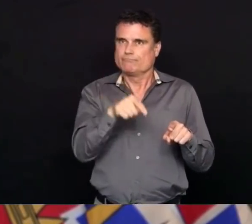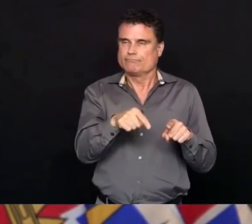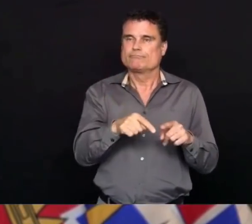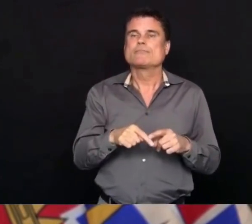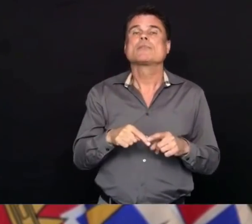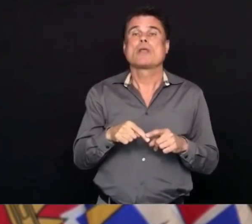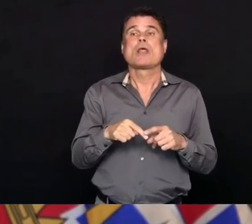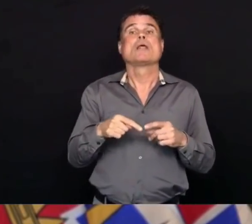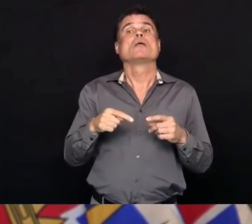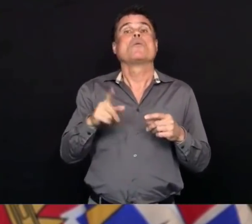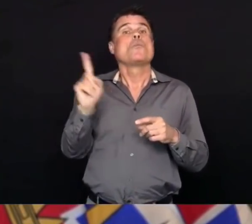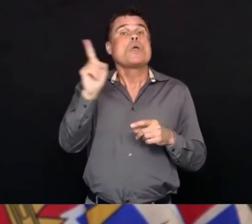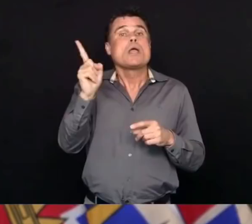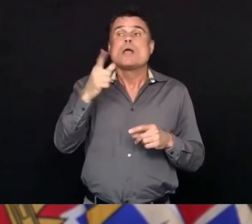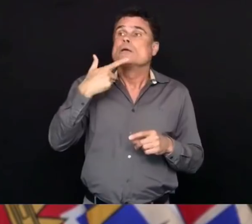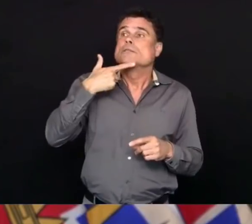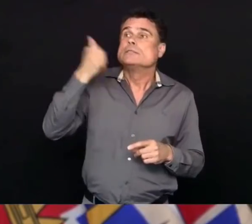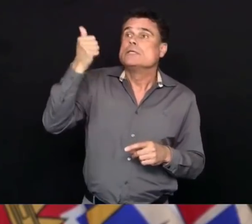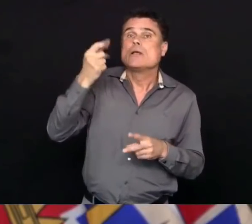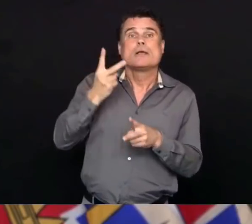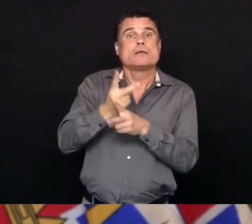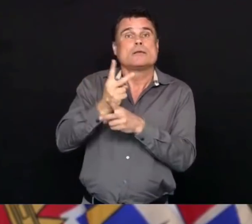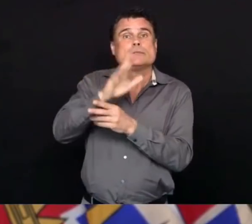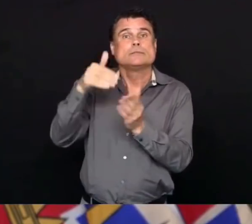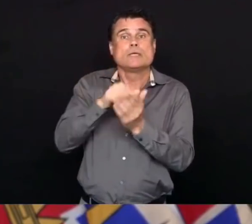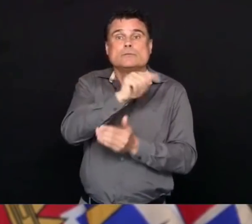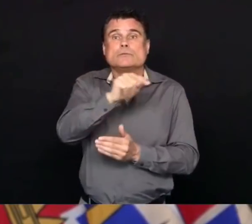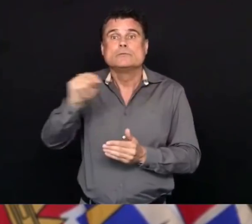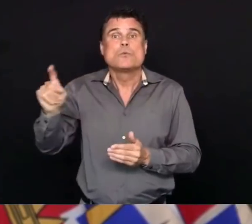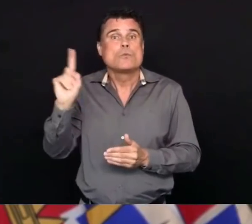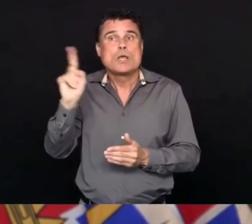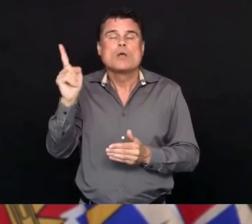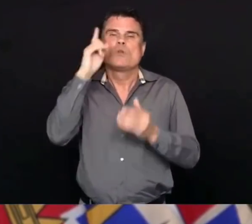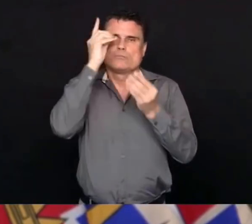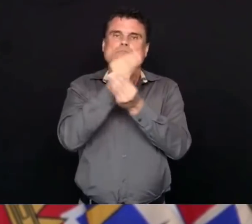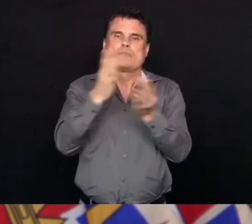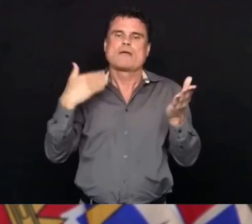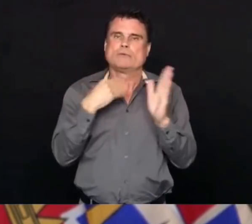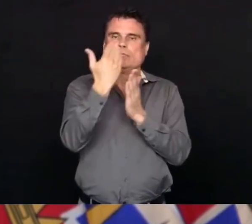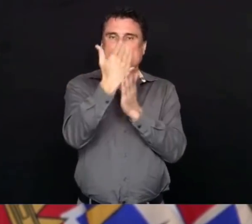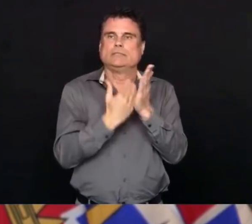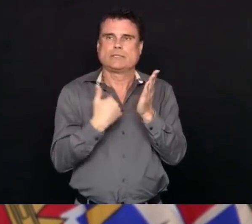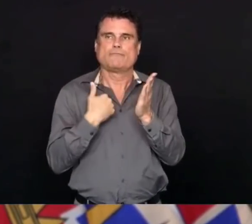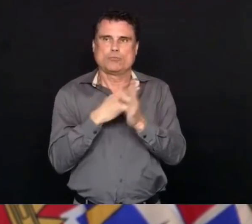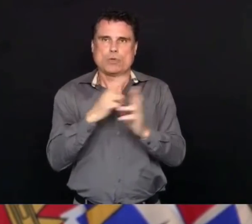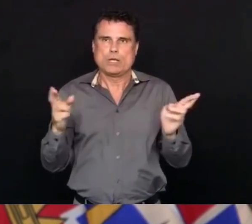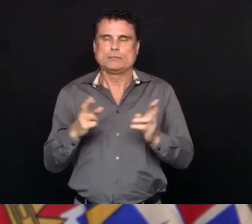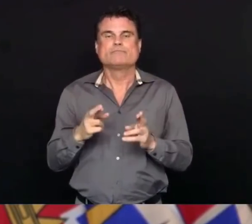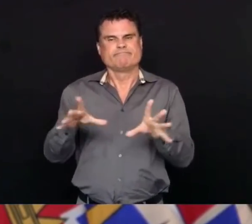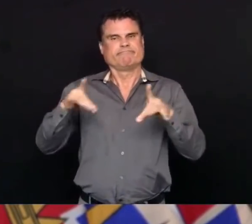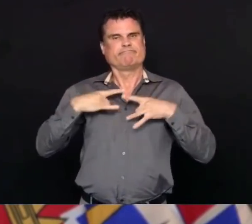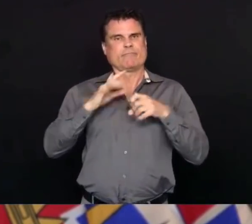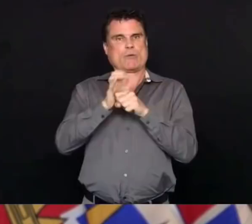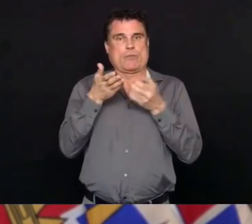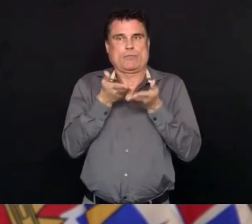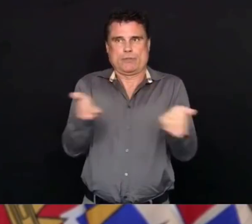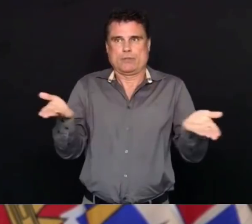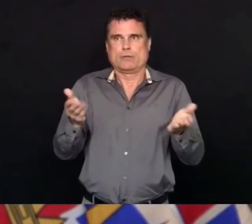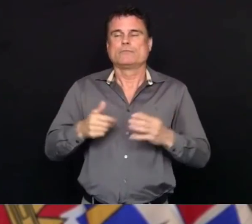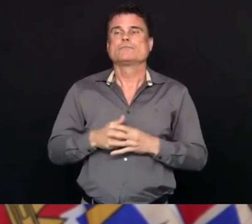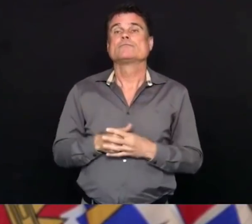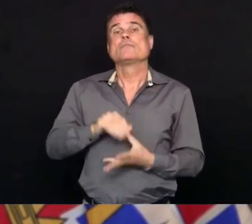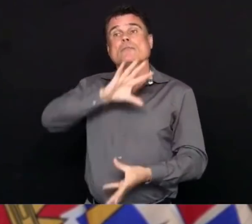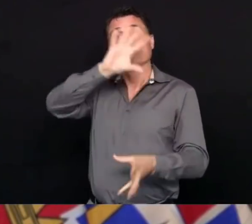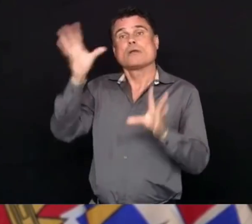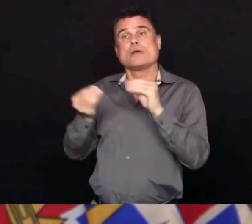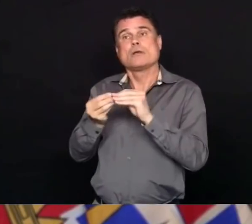the statement release. We have 20 other long-term care or assisted living facilities with ongoing active outbreaks